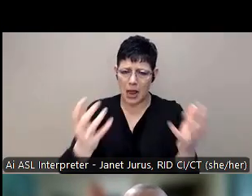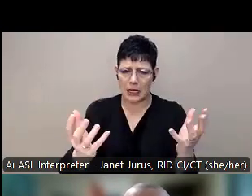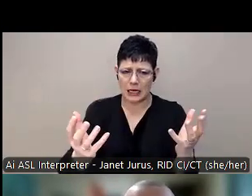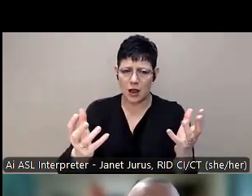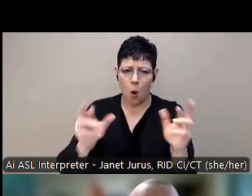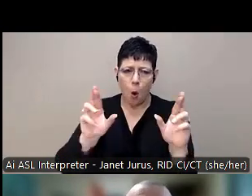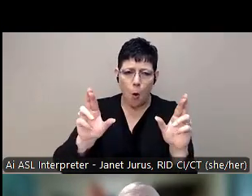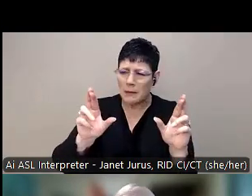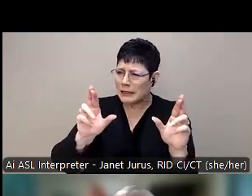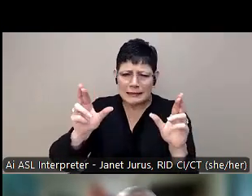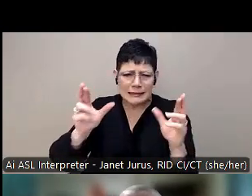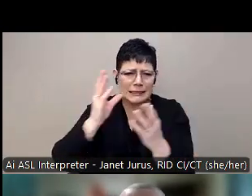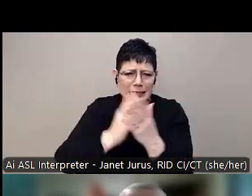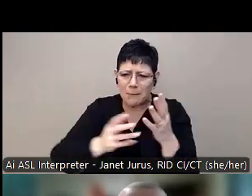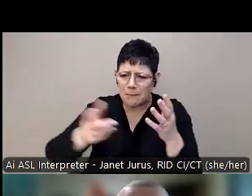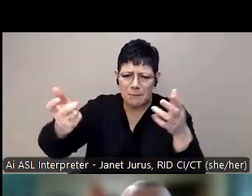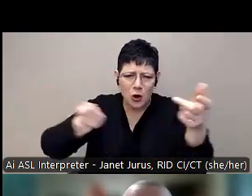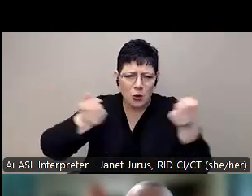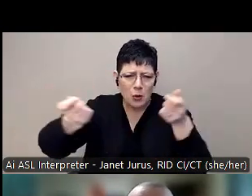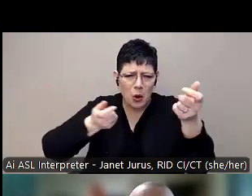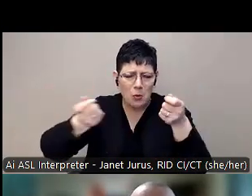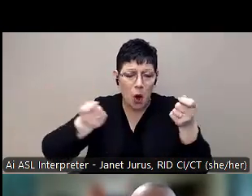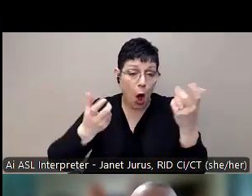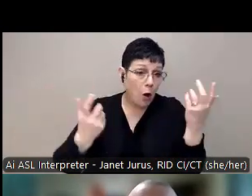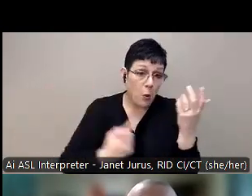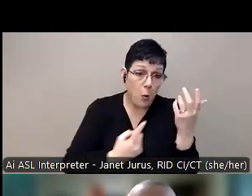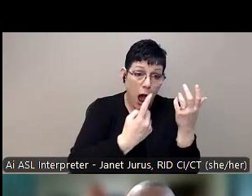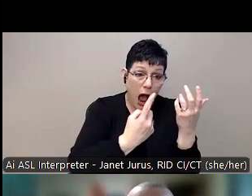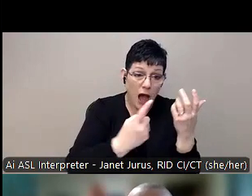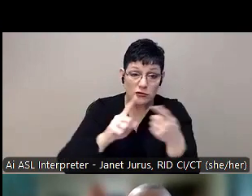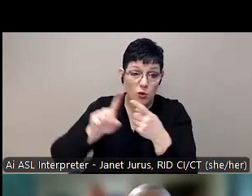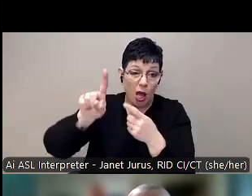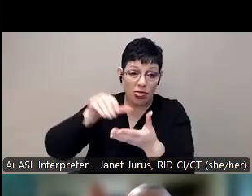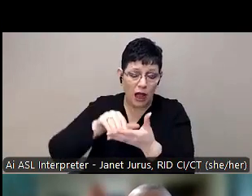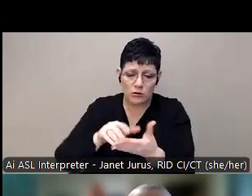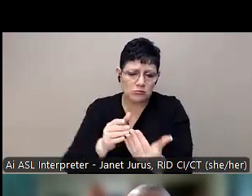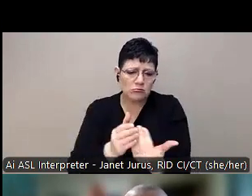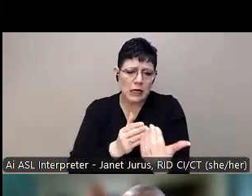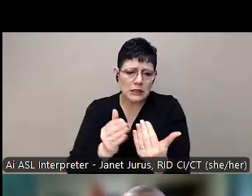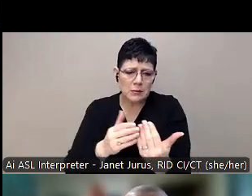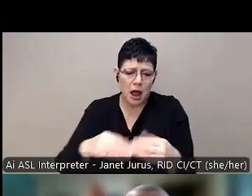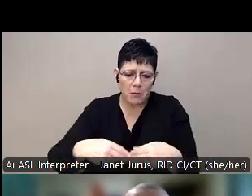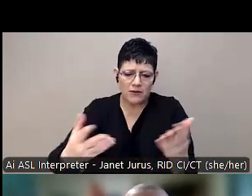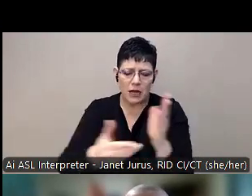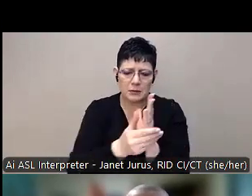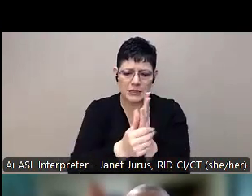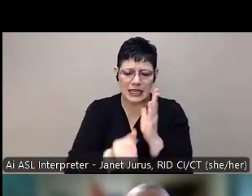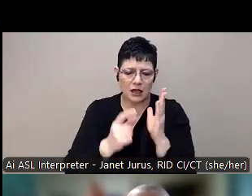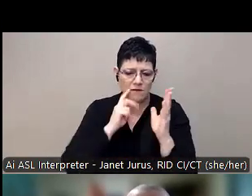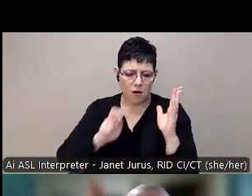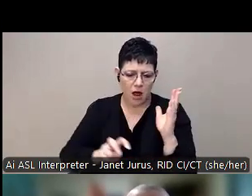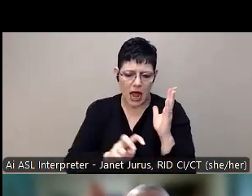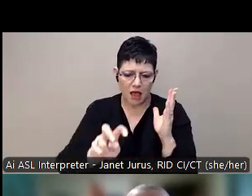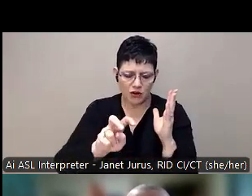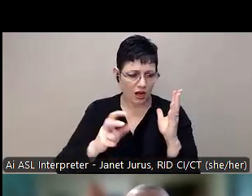one or two or maybe a couple hundred or maybe a thousand kids, giving them skills as they navigate this